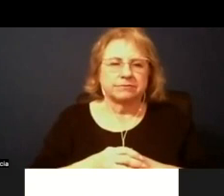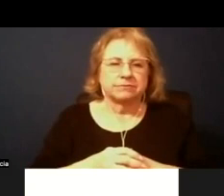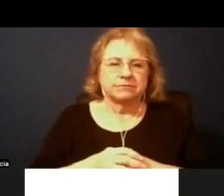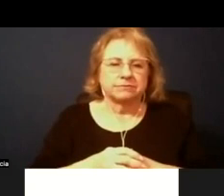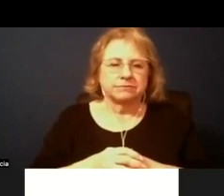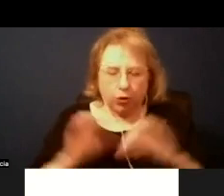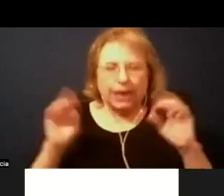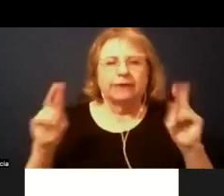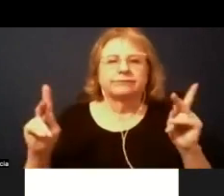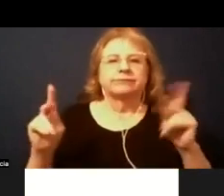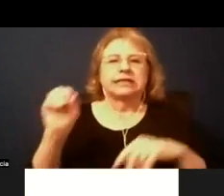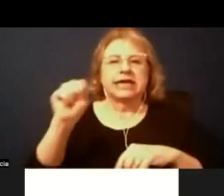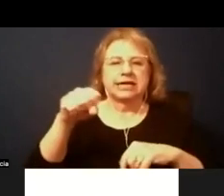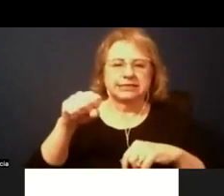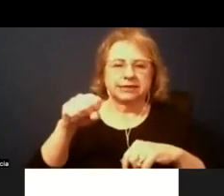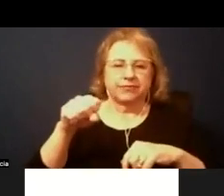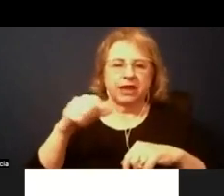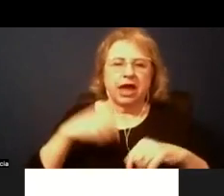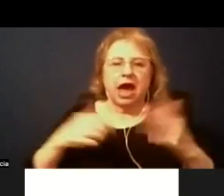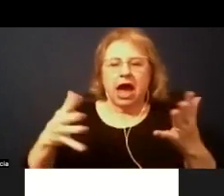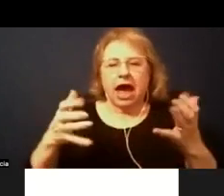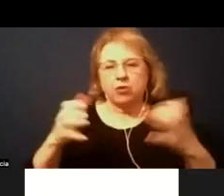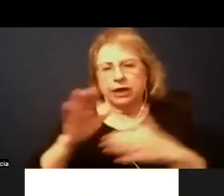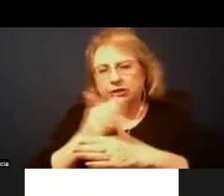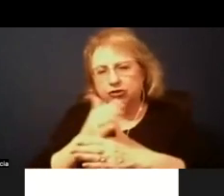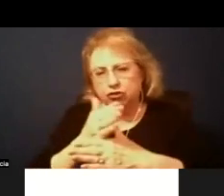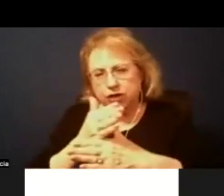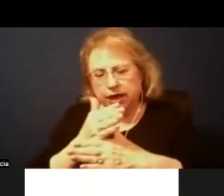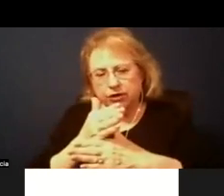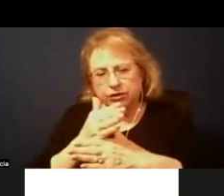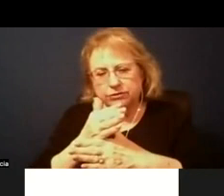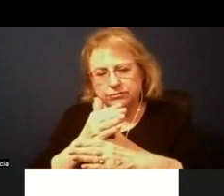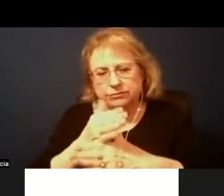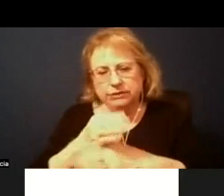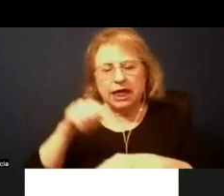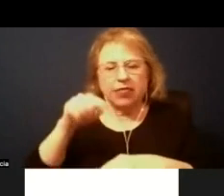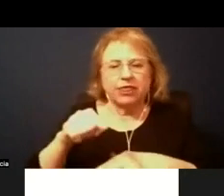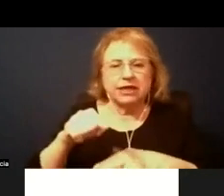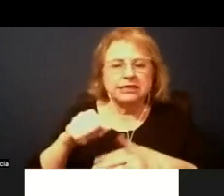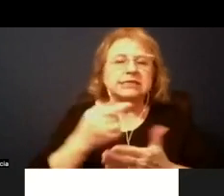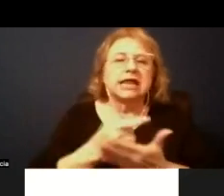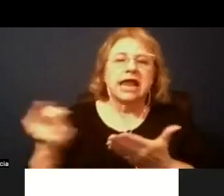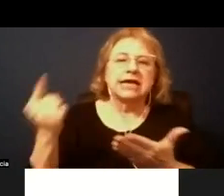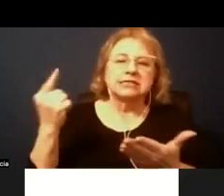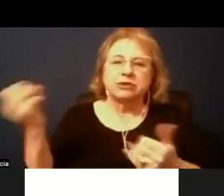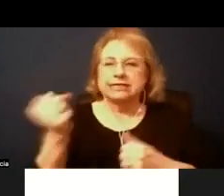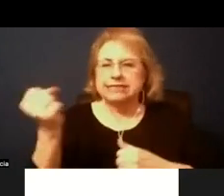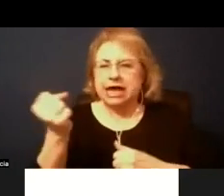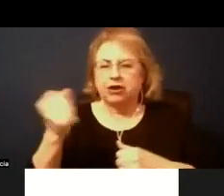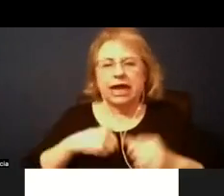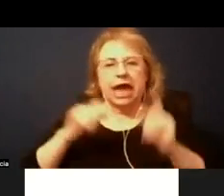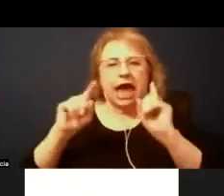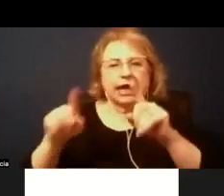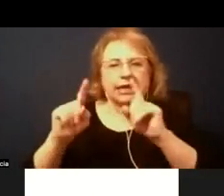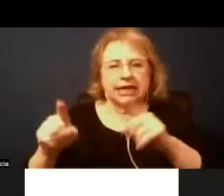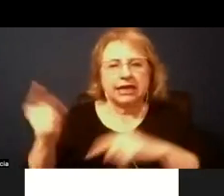Okay, yes. So I just wanted to share that this past Saturday. I attended a